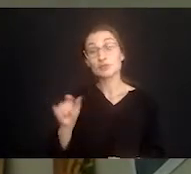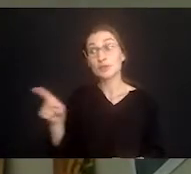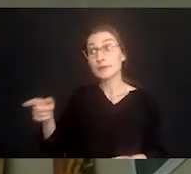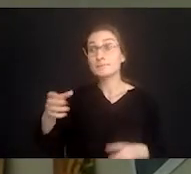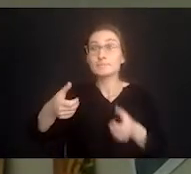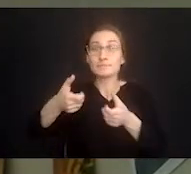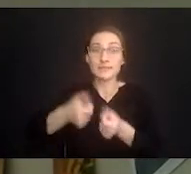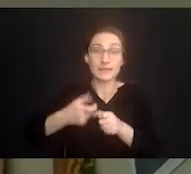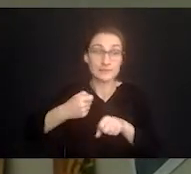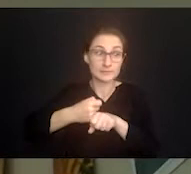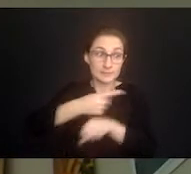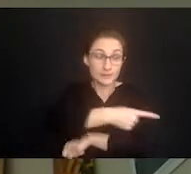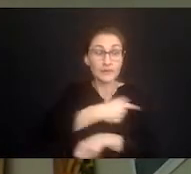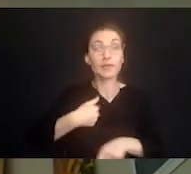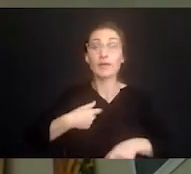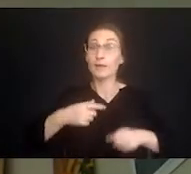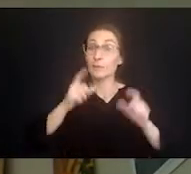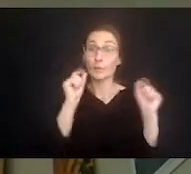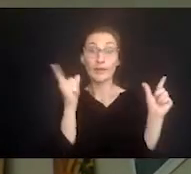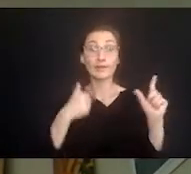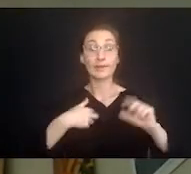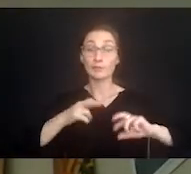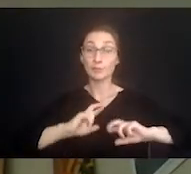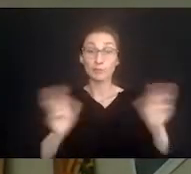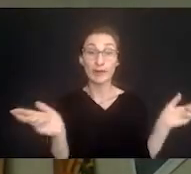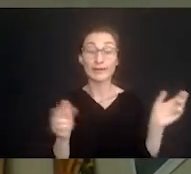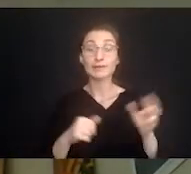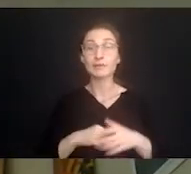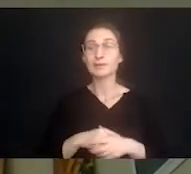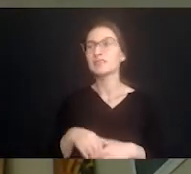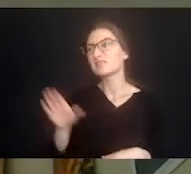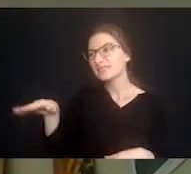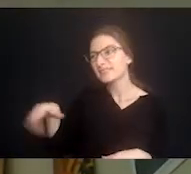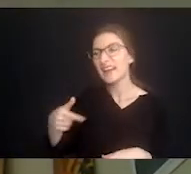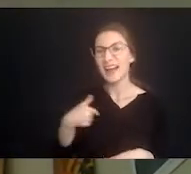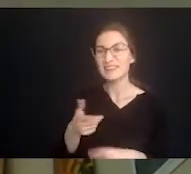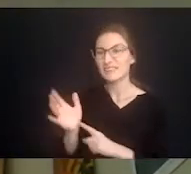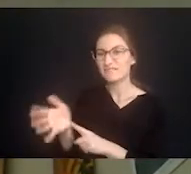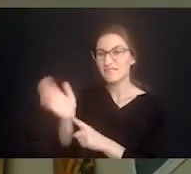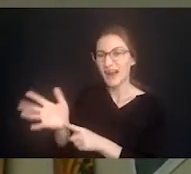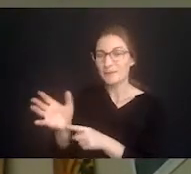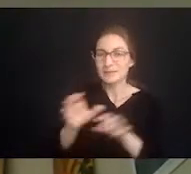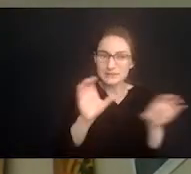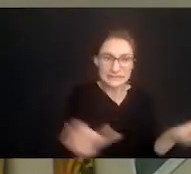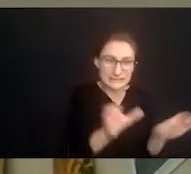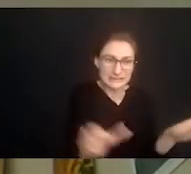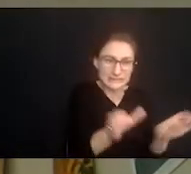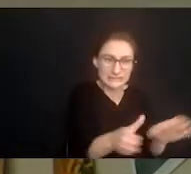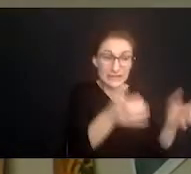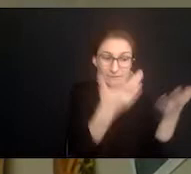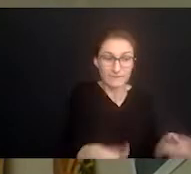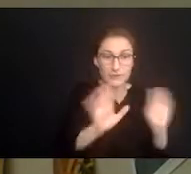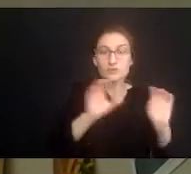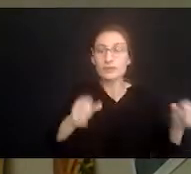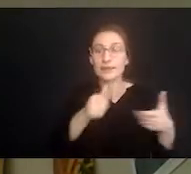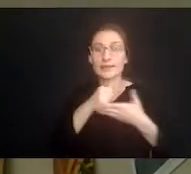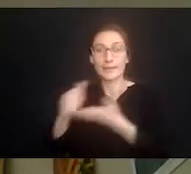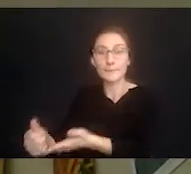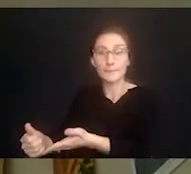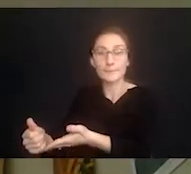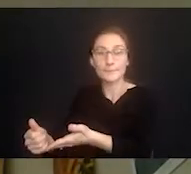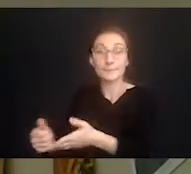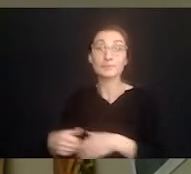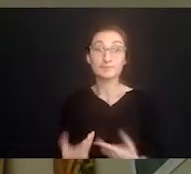texted me that he was awake and ready to get up out of bed and he said in the middle of something I need five minutes to complete this. And you know in the previous